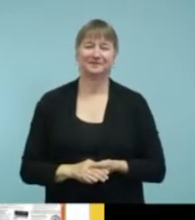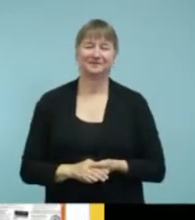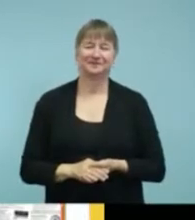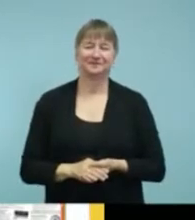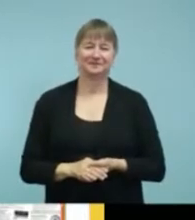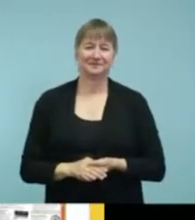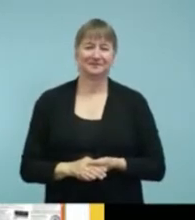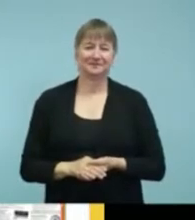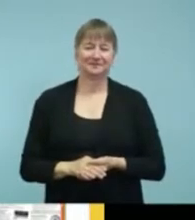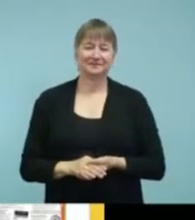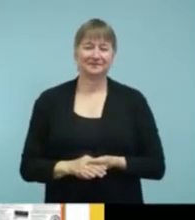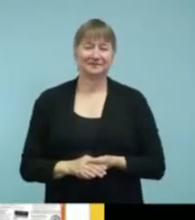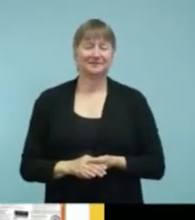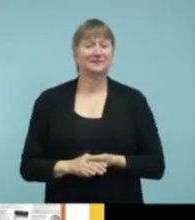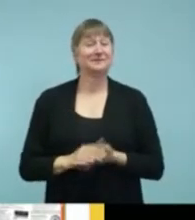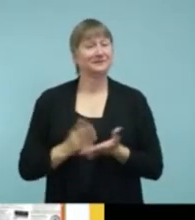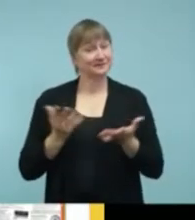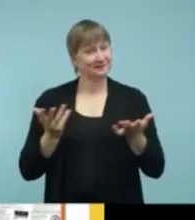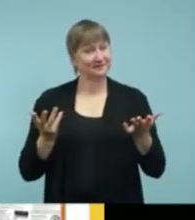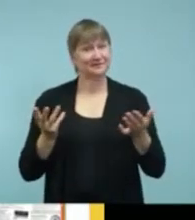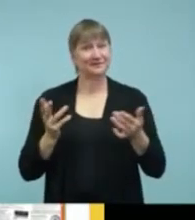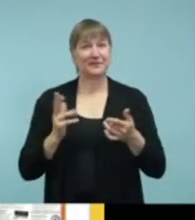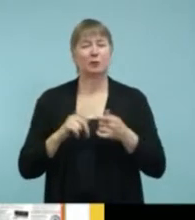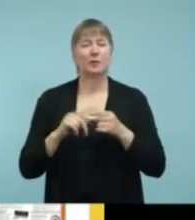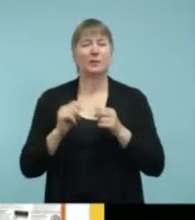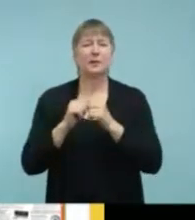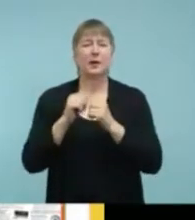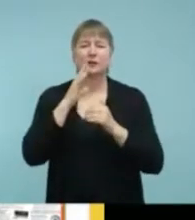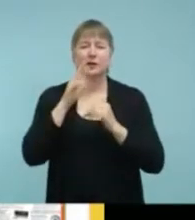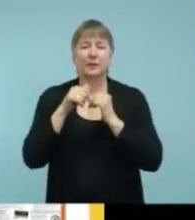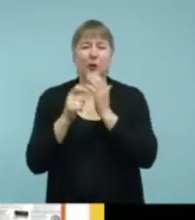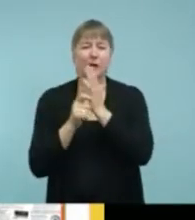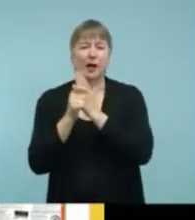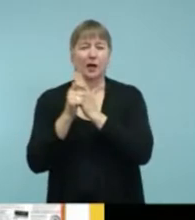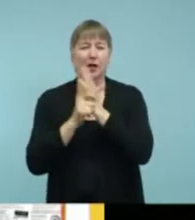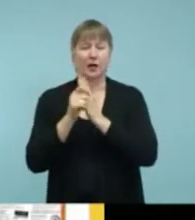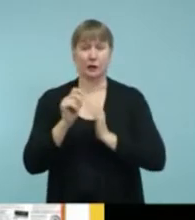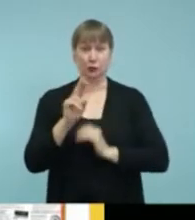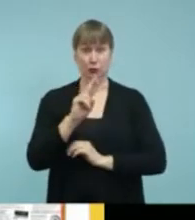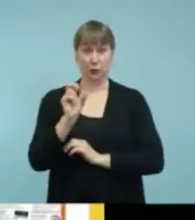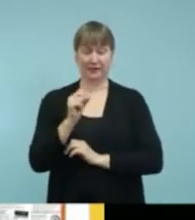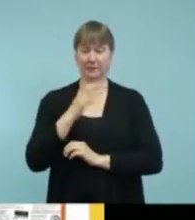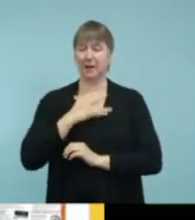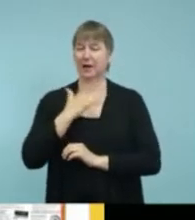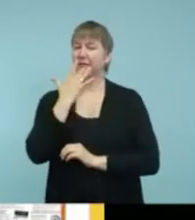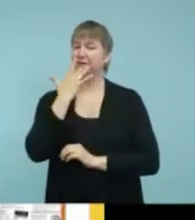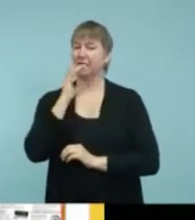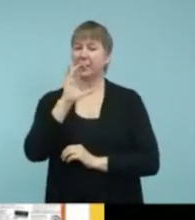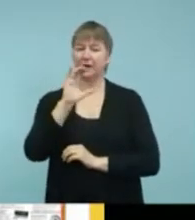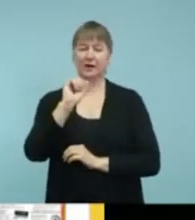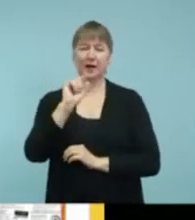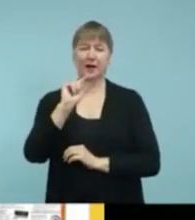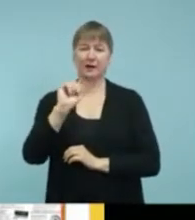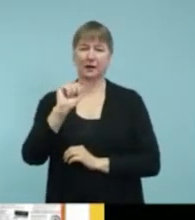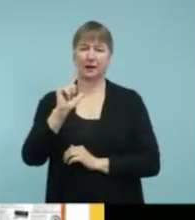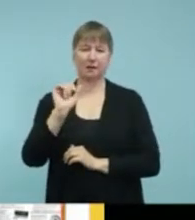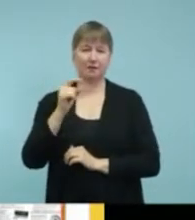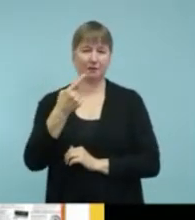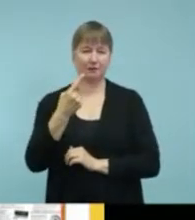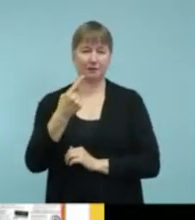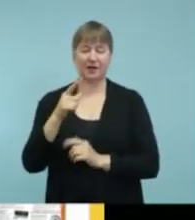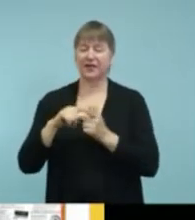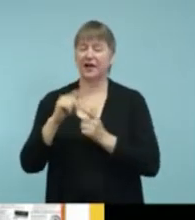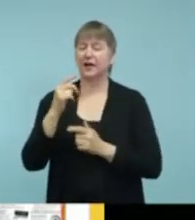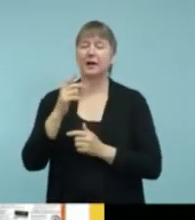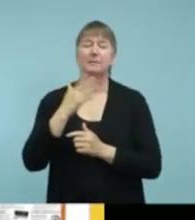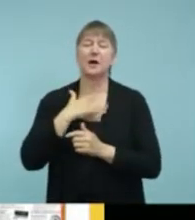So I talked about, um, a catalog. So in the US, my favorite catalog is something called Harris Communications and